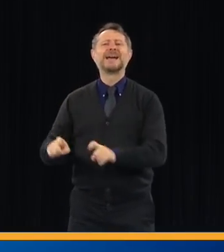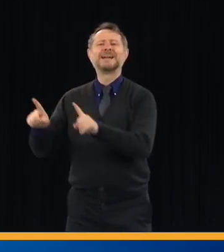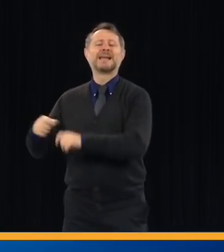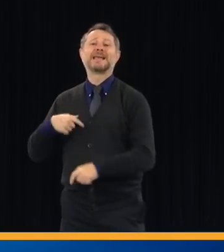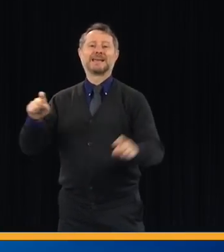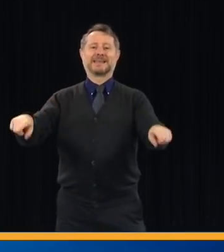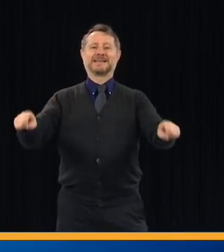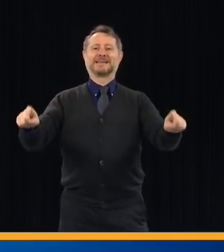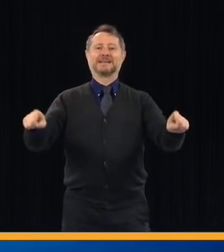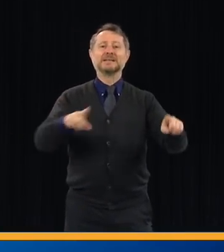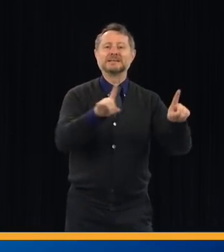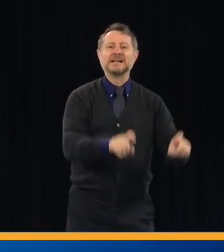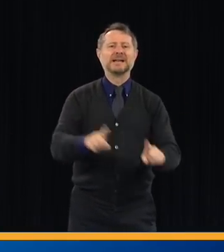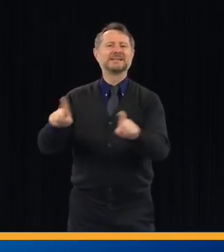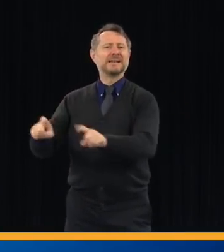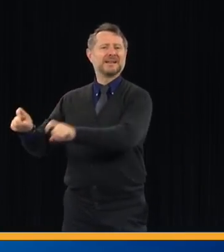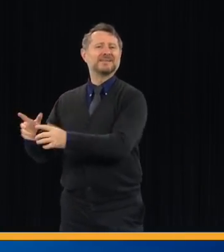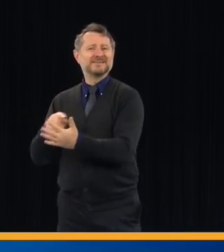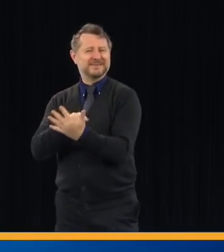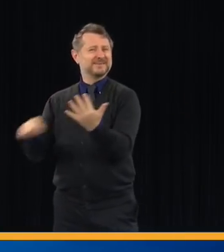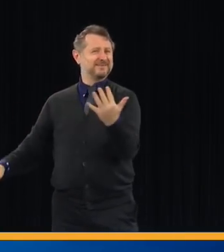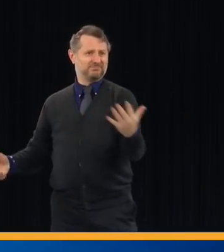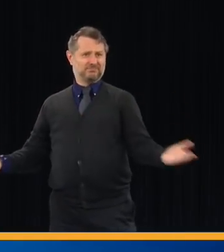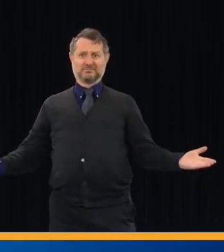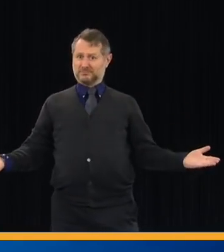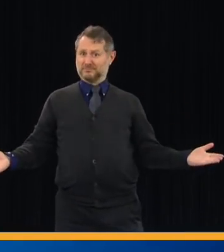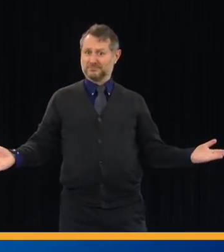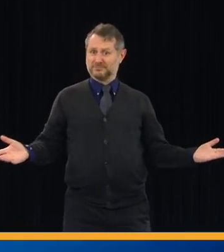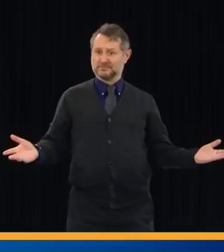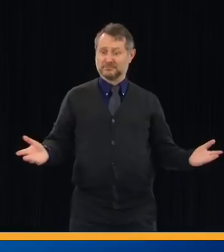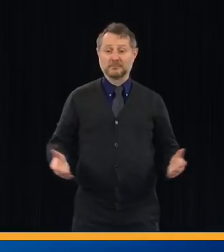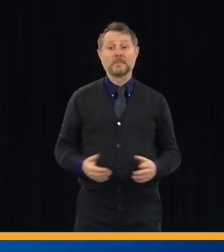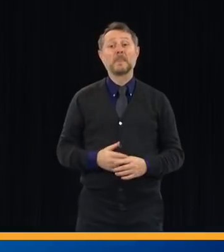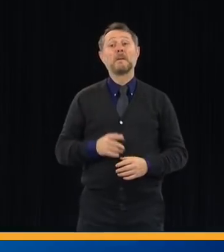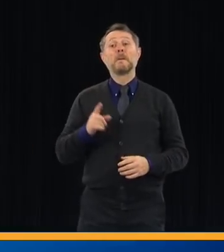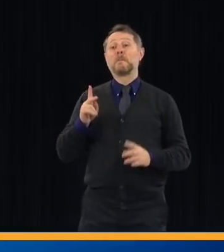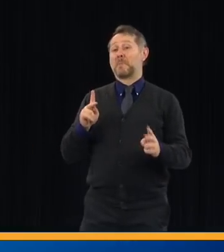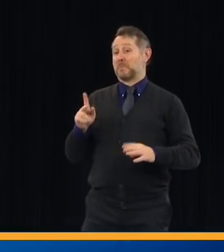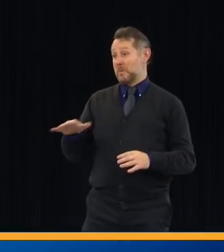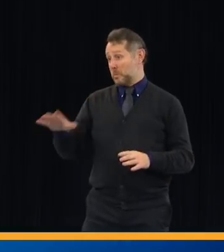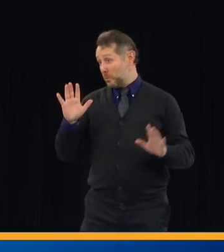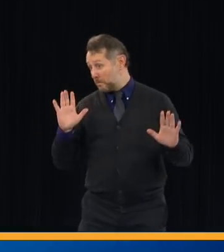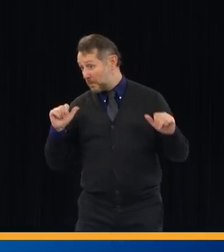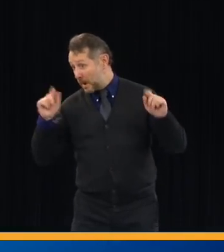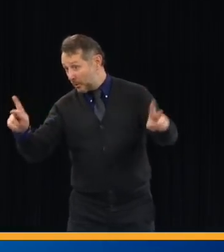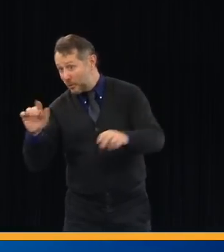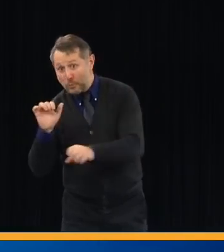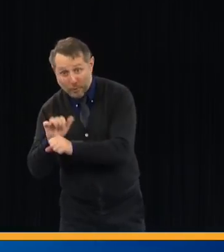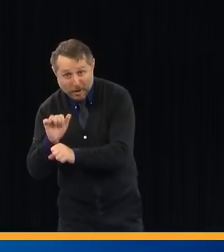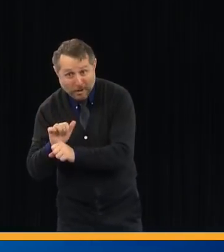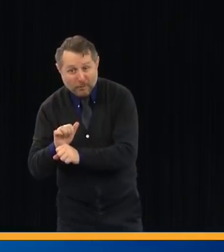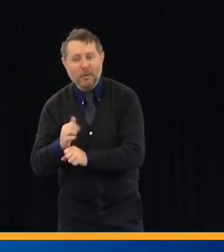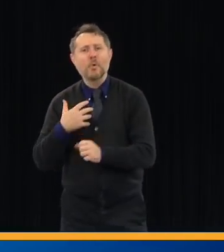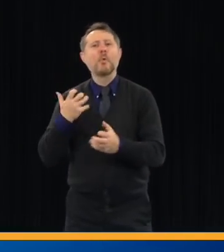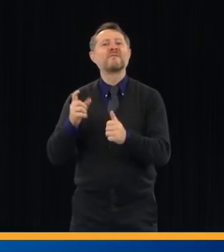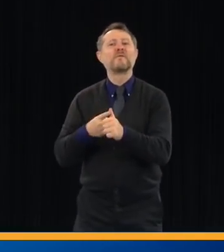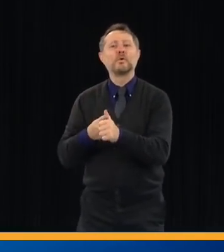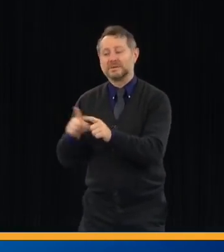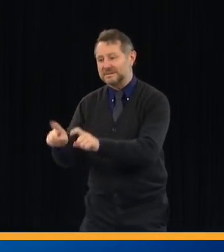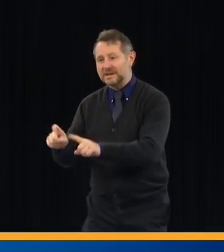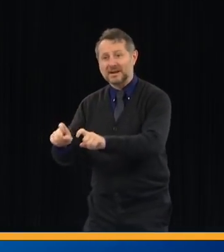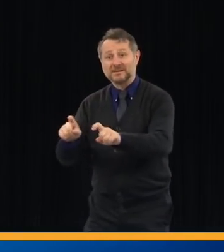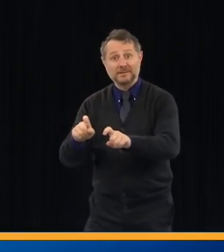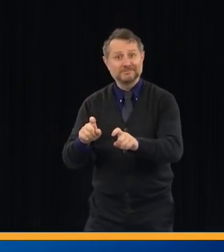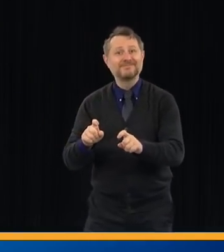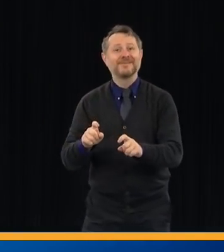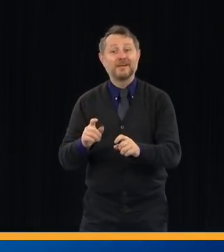testing than we now have when you start to move people back to work. And we're going to need federal help. There is